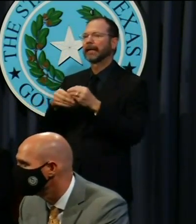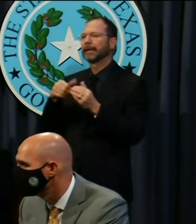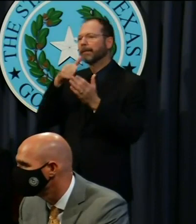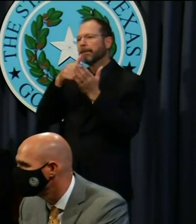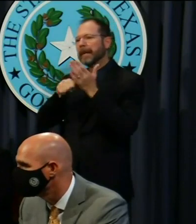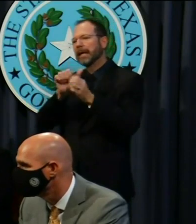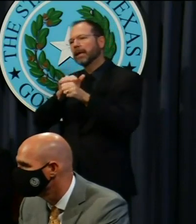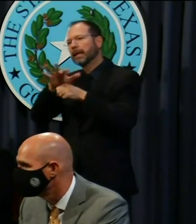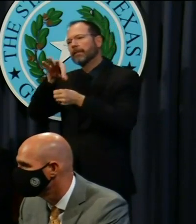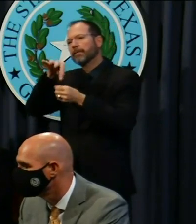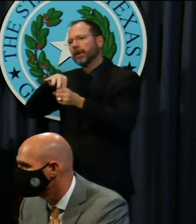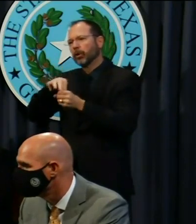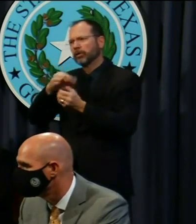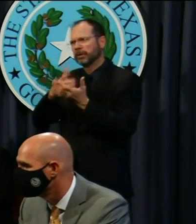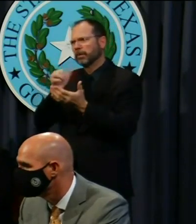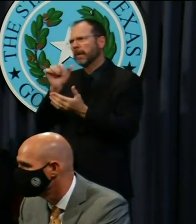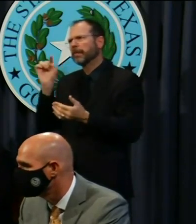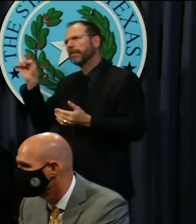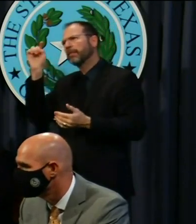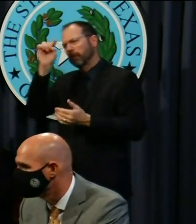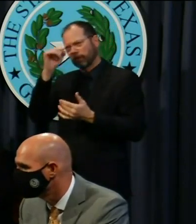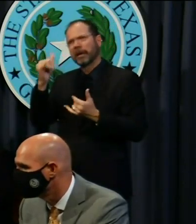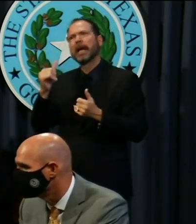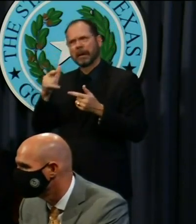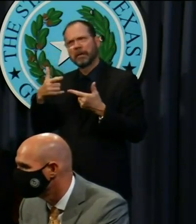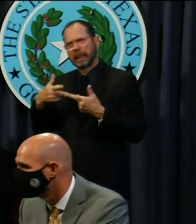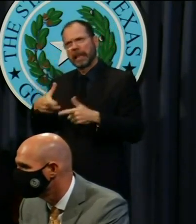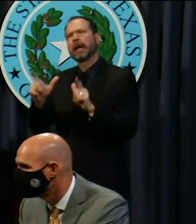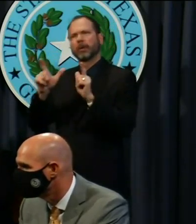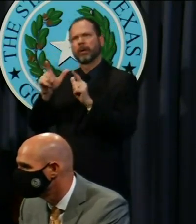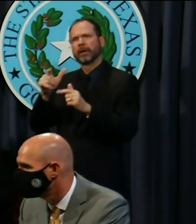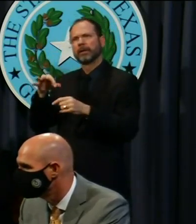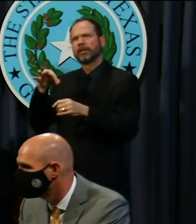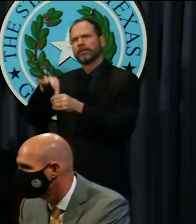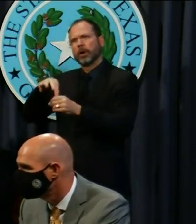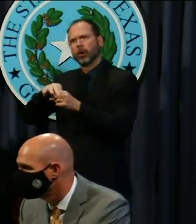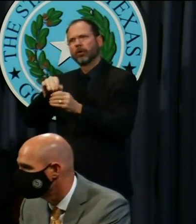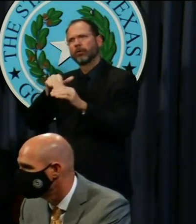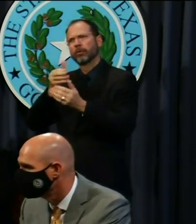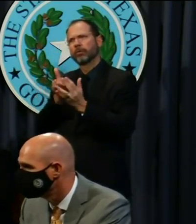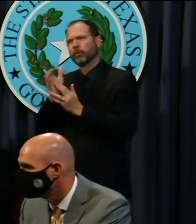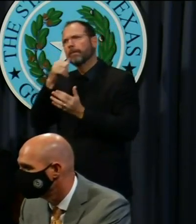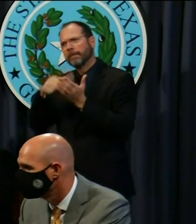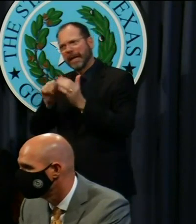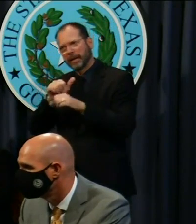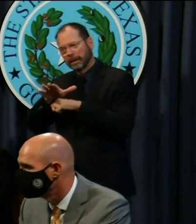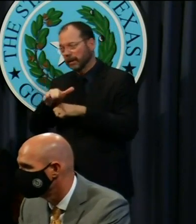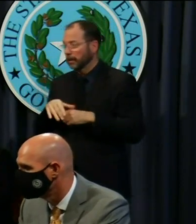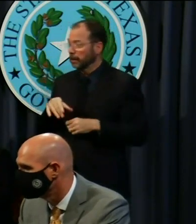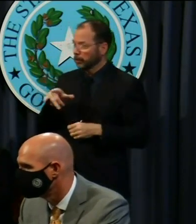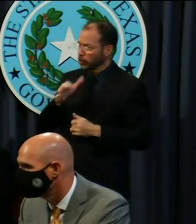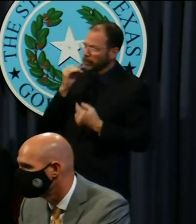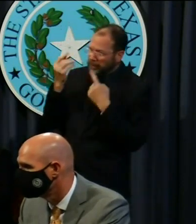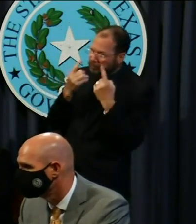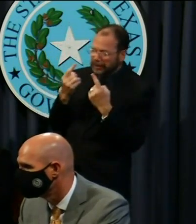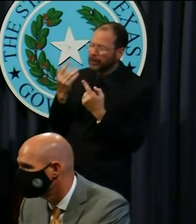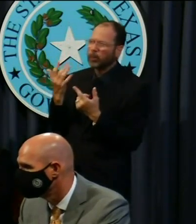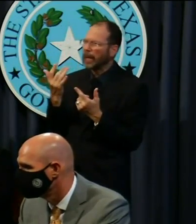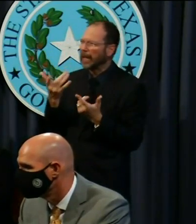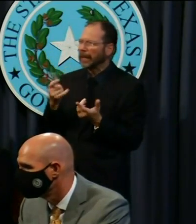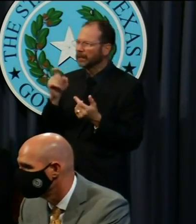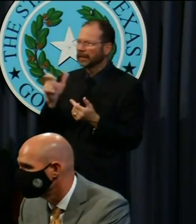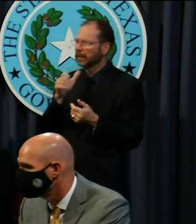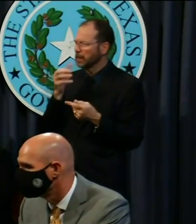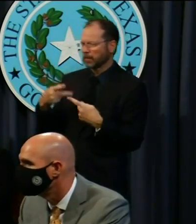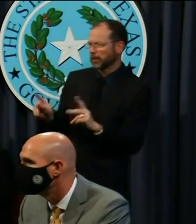of states have never been able to stand at. What is that something you've ever considered and why is